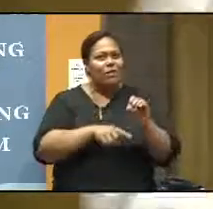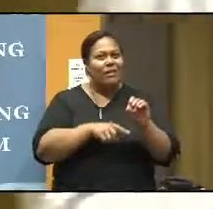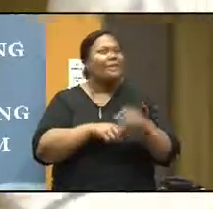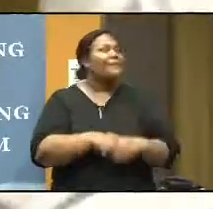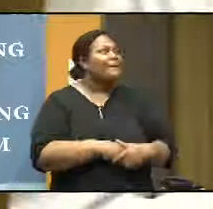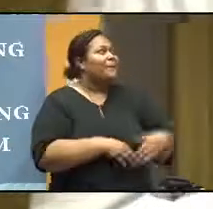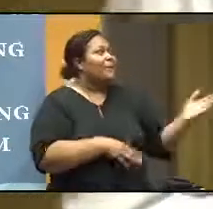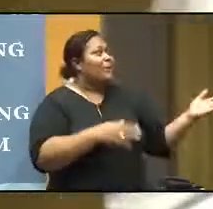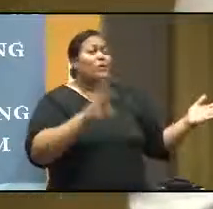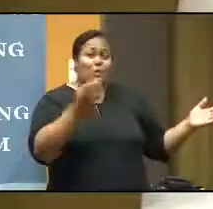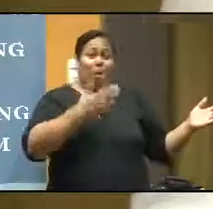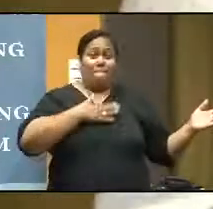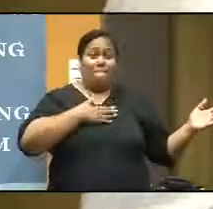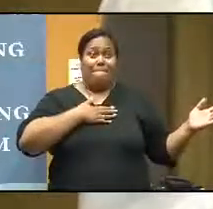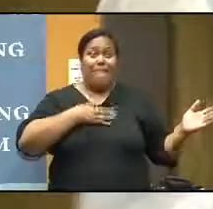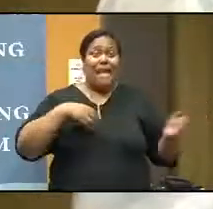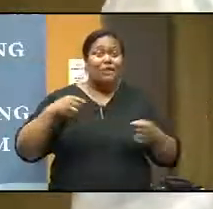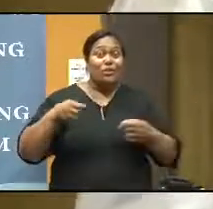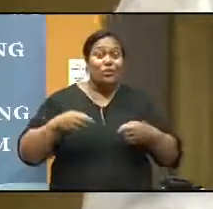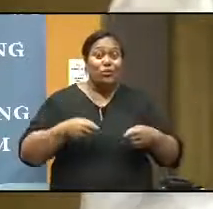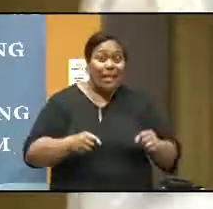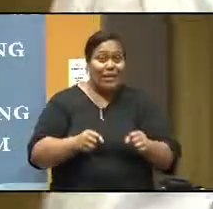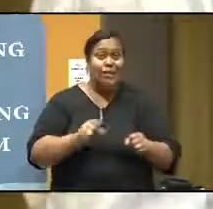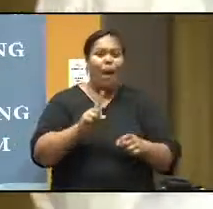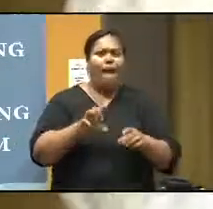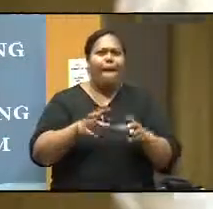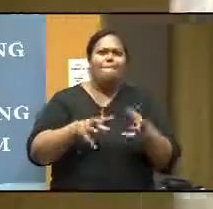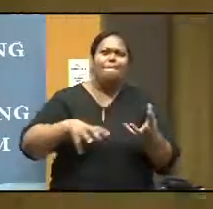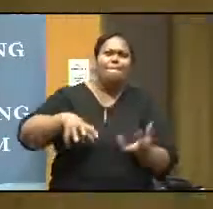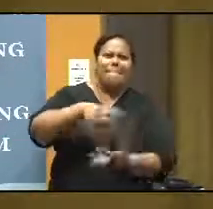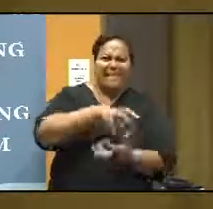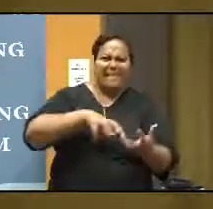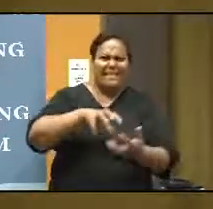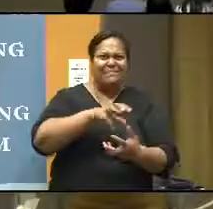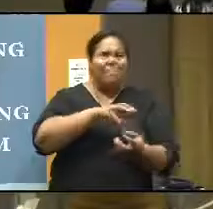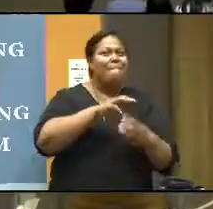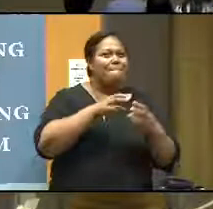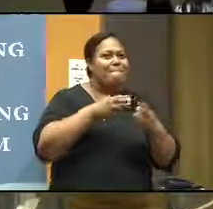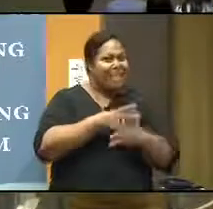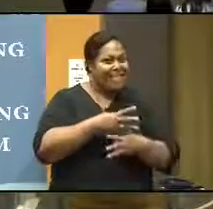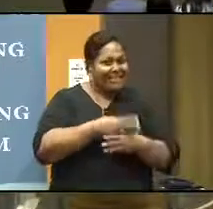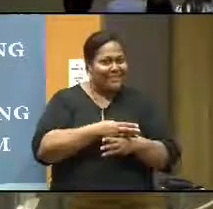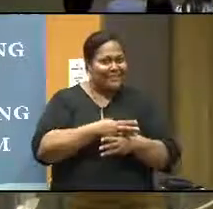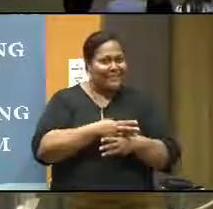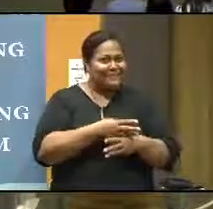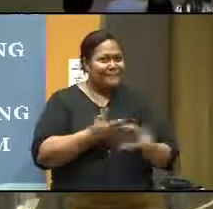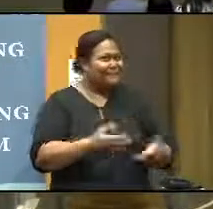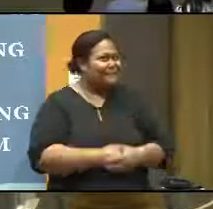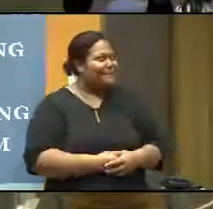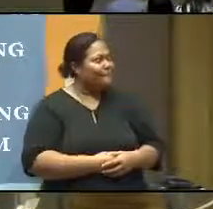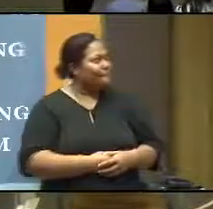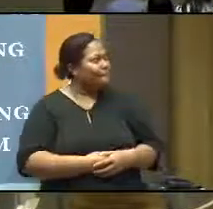So my strategy is the mixed method, okay? I have come from, as a student, I have developed as a